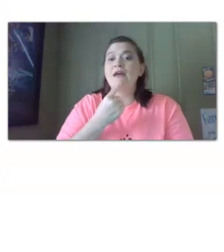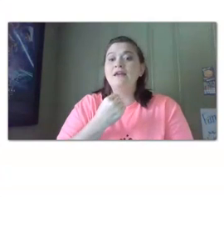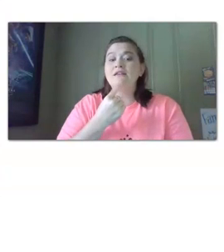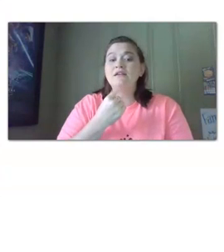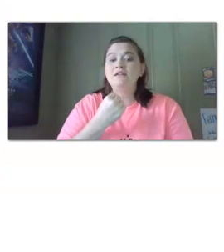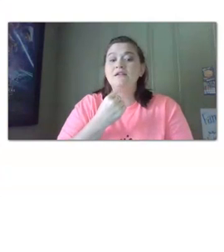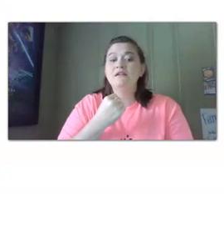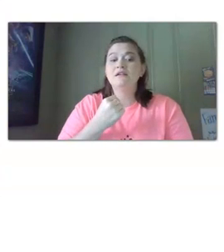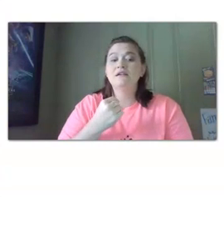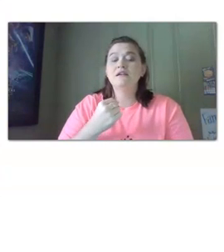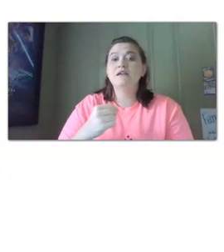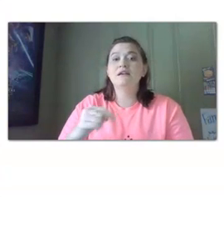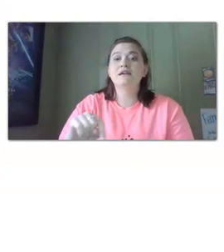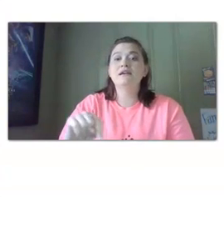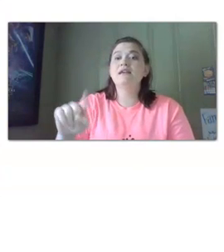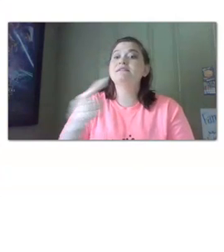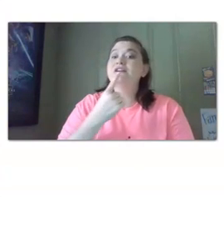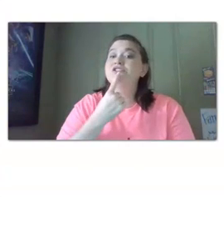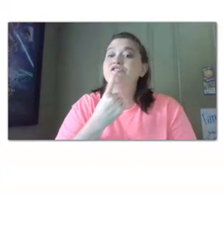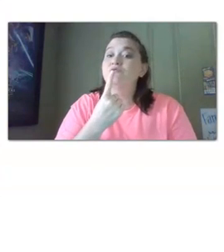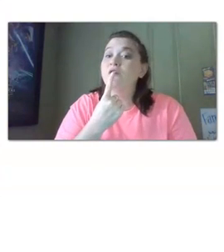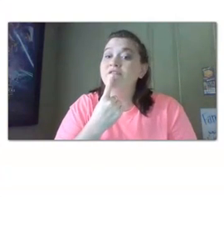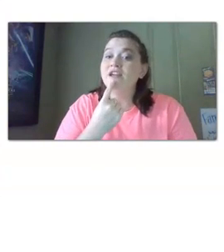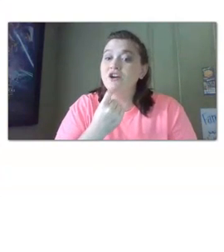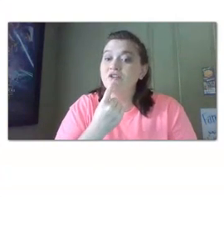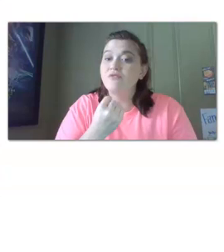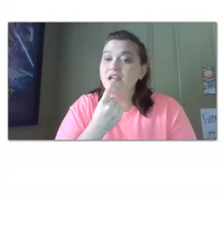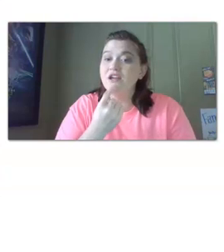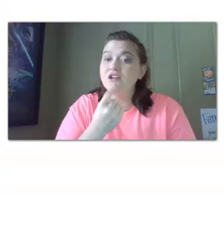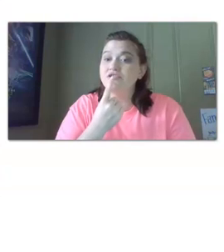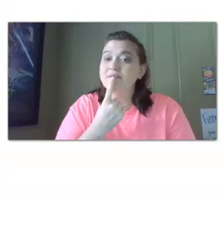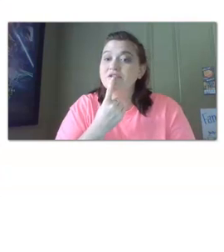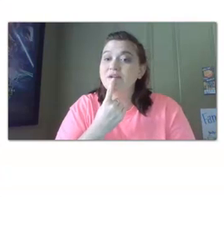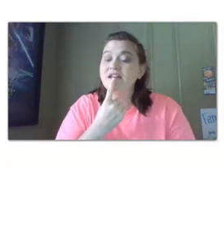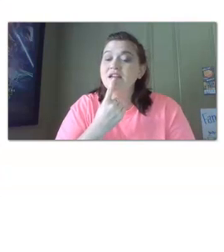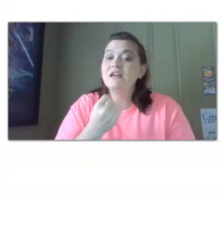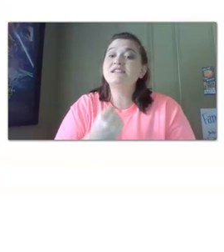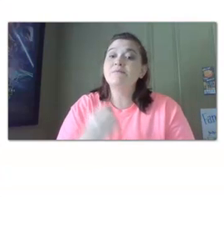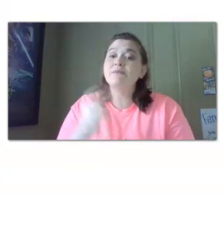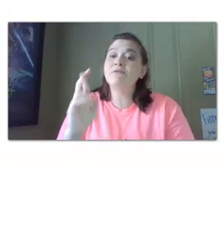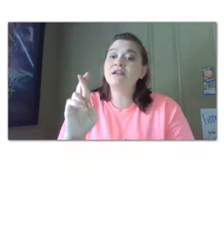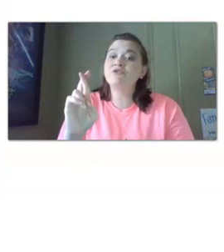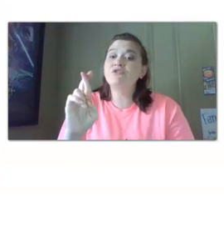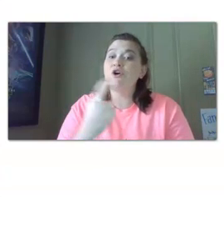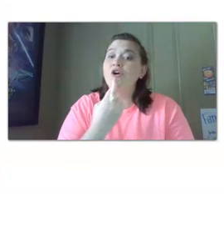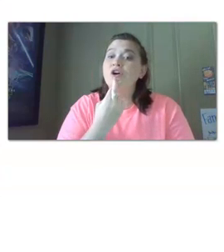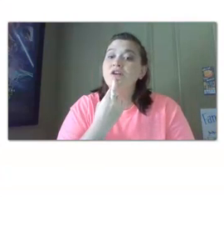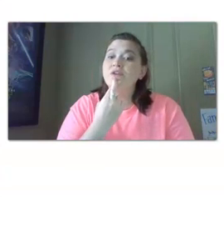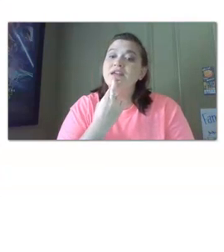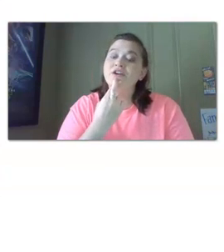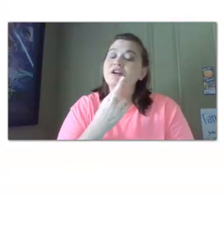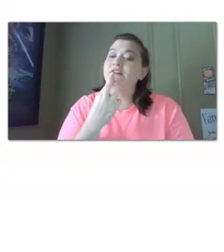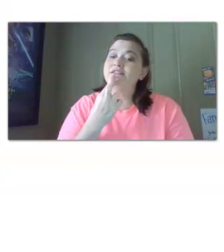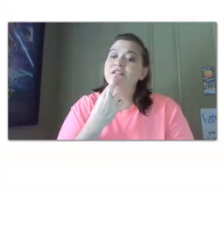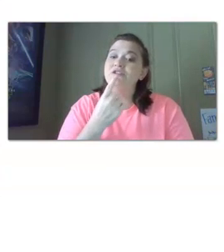red red is actually just one finger right here because your lips are red some people might do the r